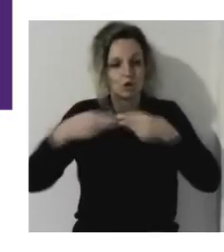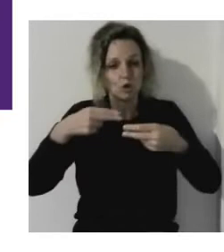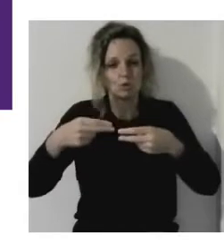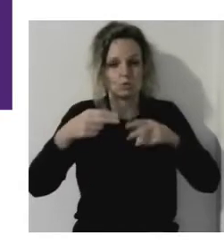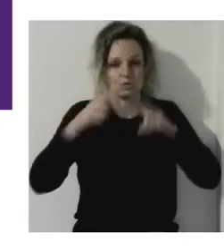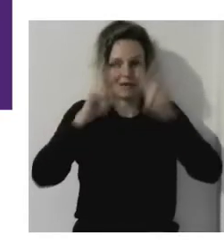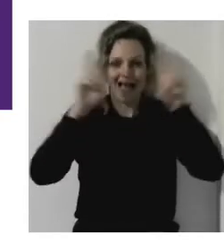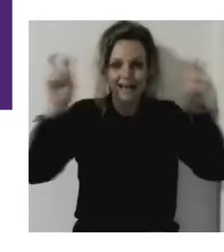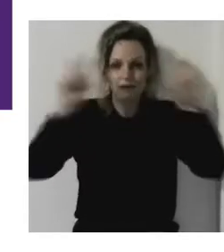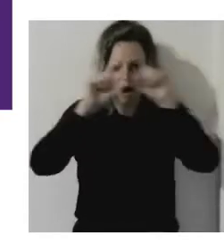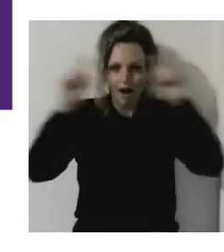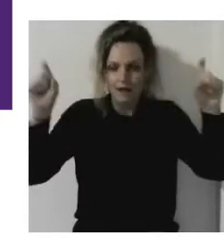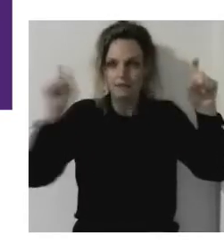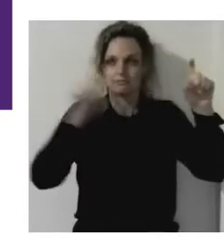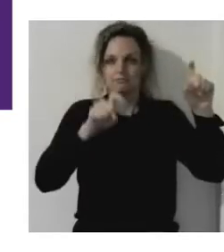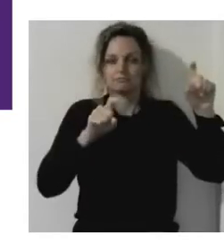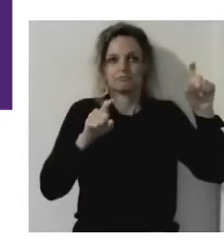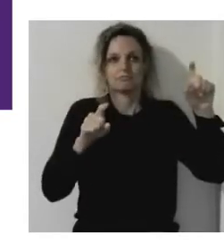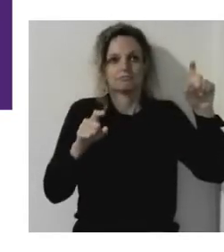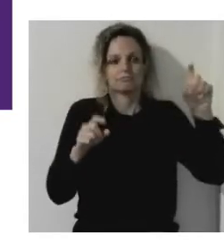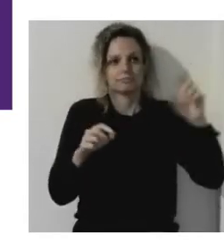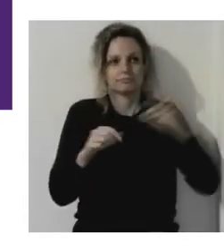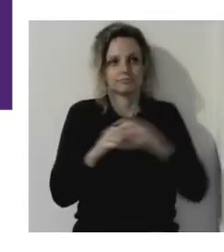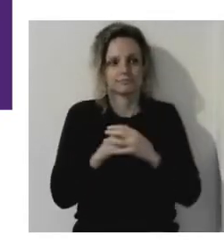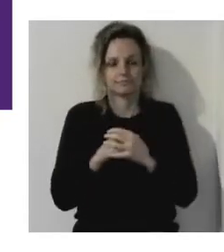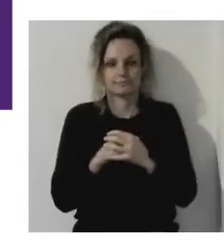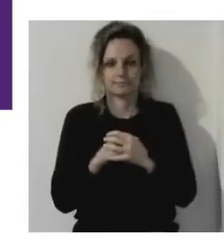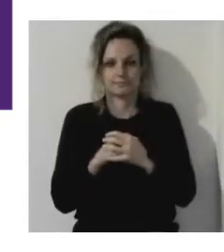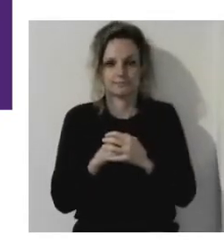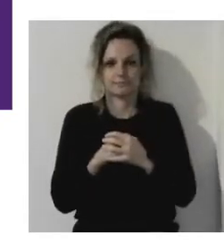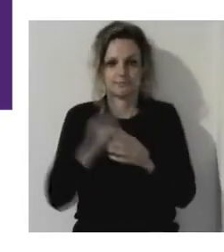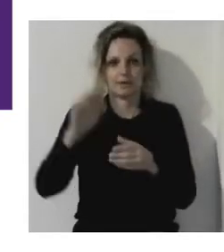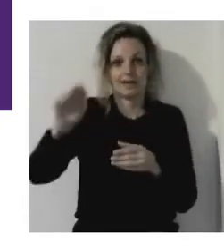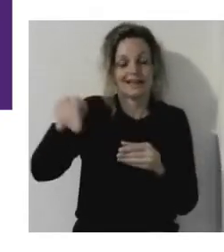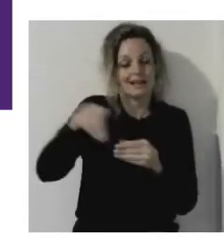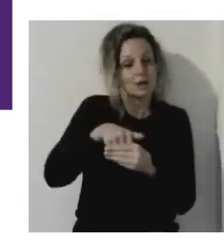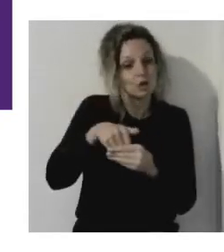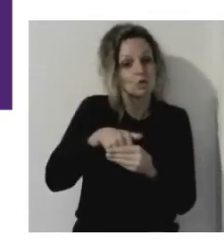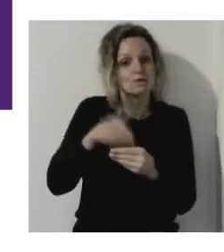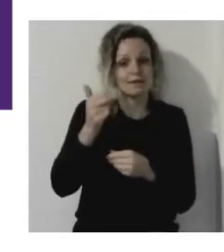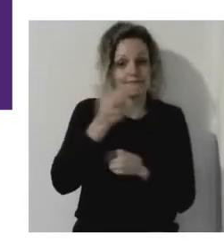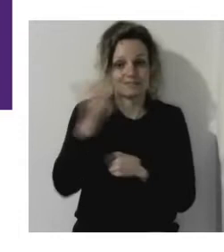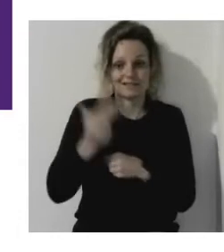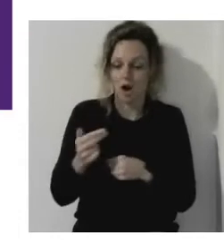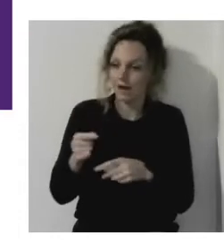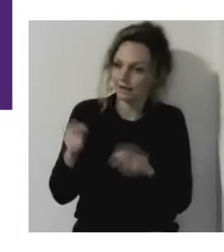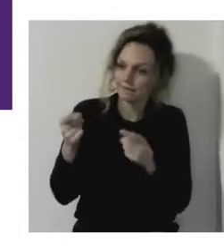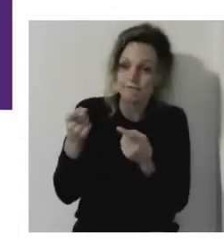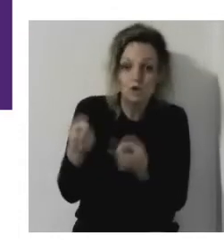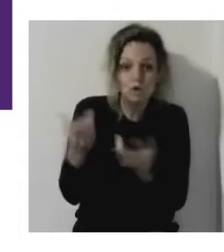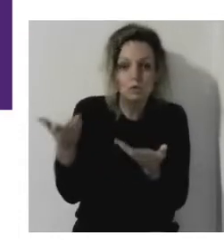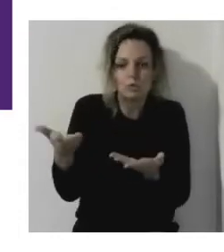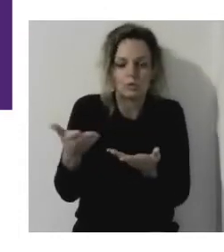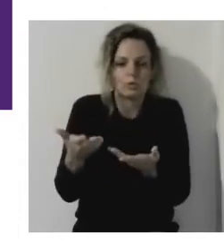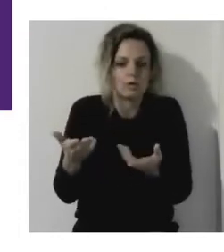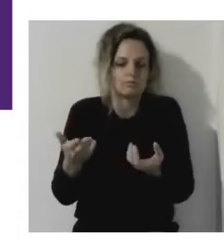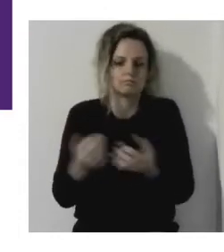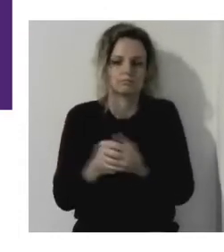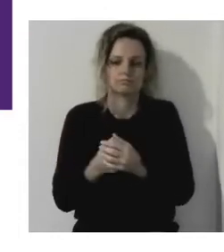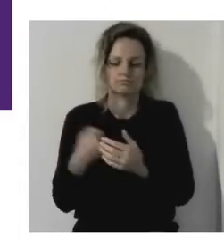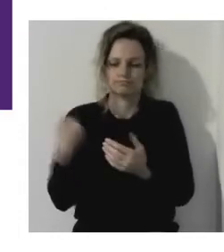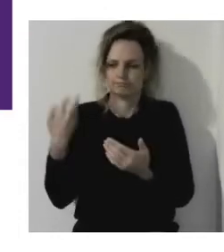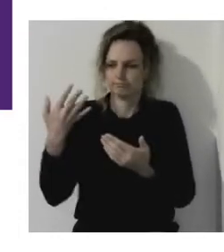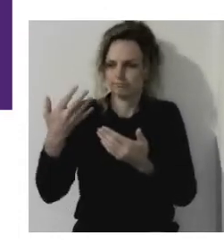back to the origins of inclusive design for you, you know, what was that moment when it